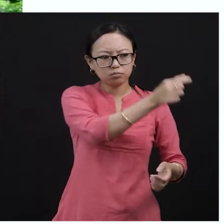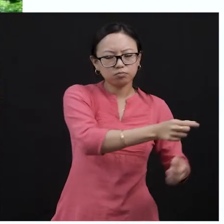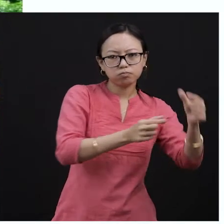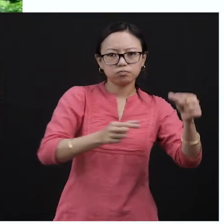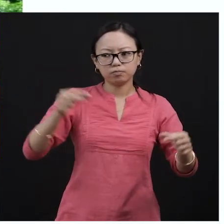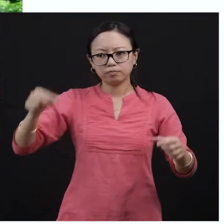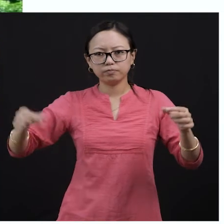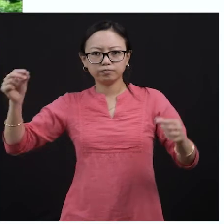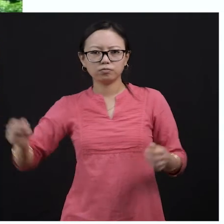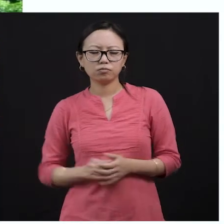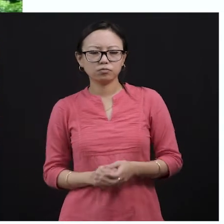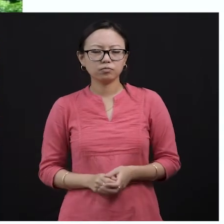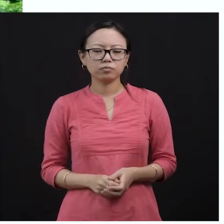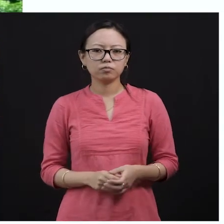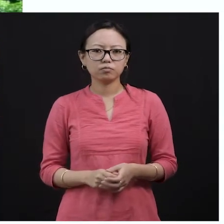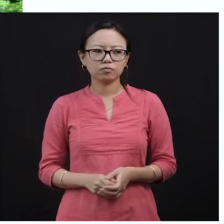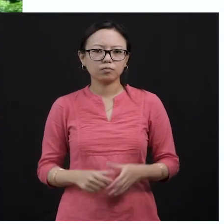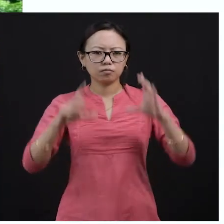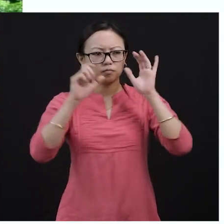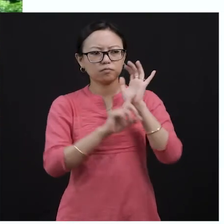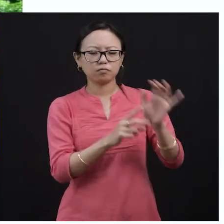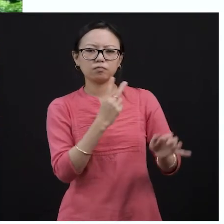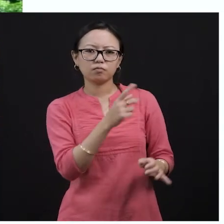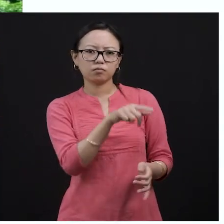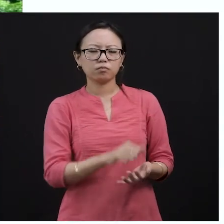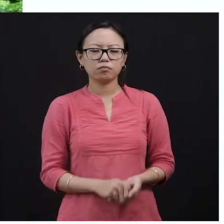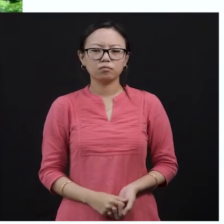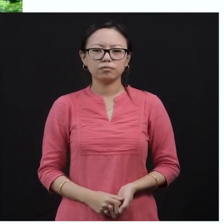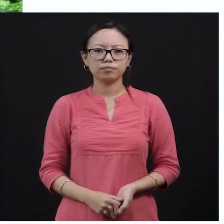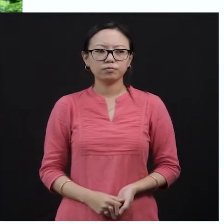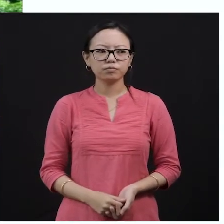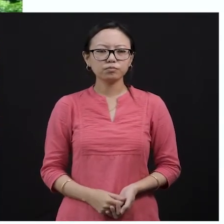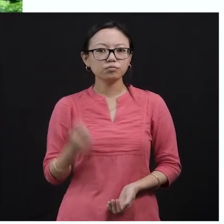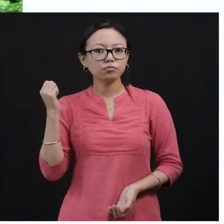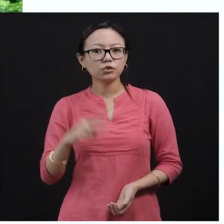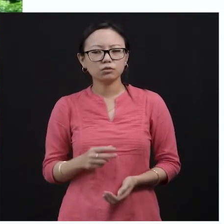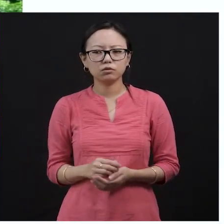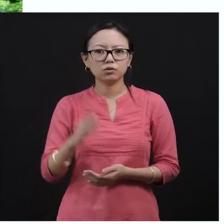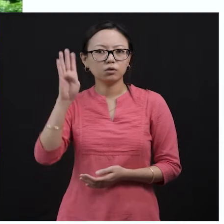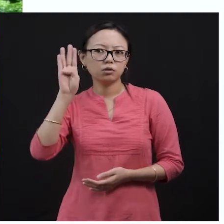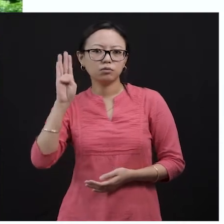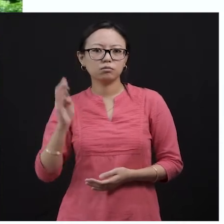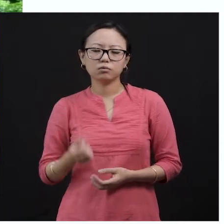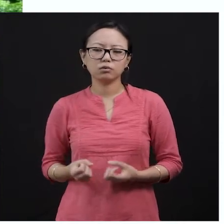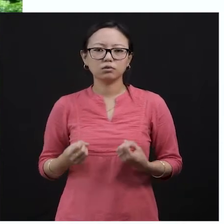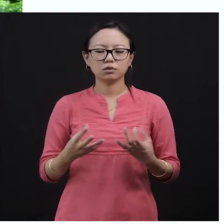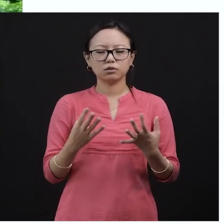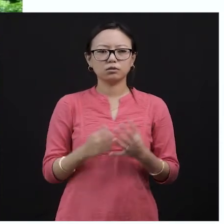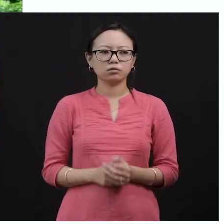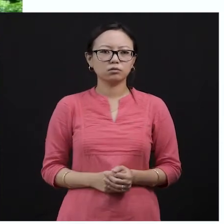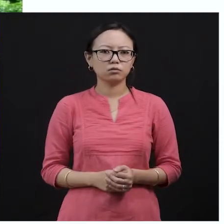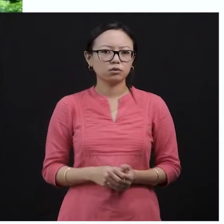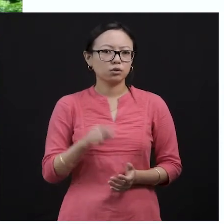And as soon as they touch the ground, they will sprout out new plants of banyan trees. Have you ever heard that a banyan